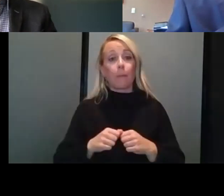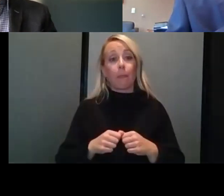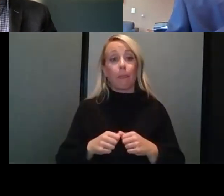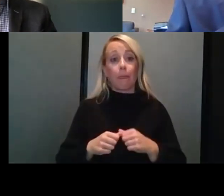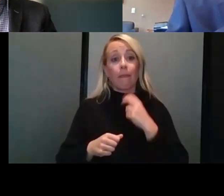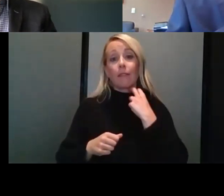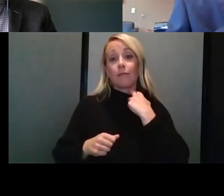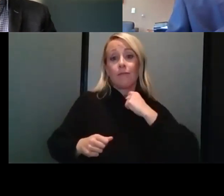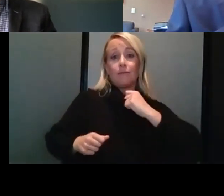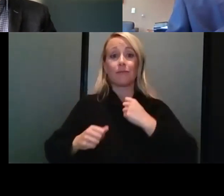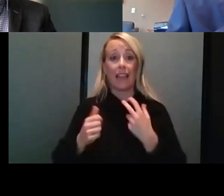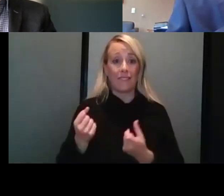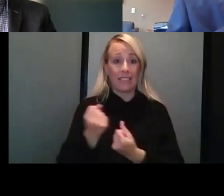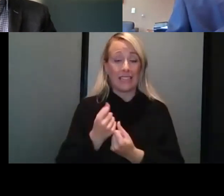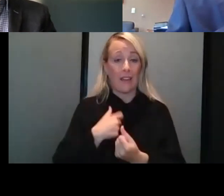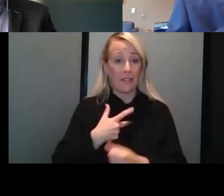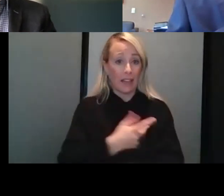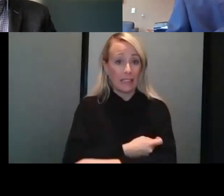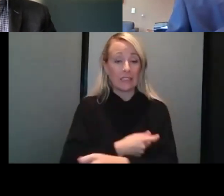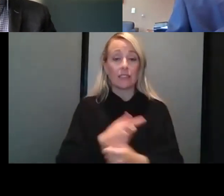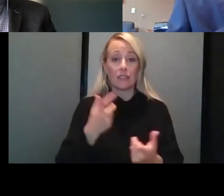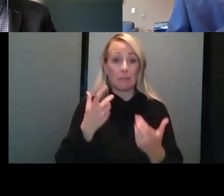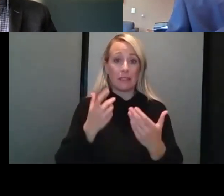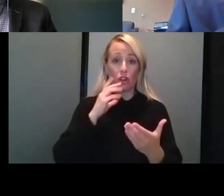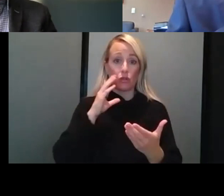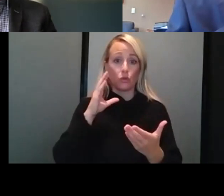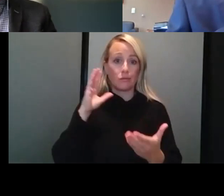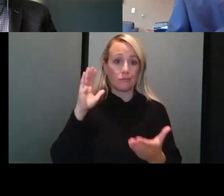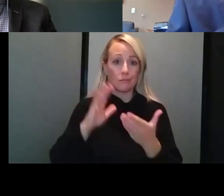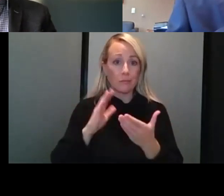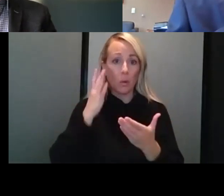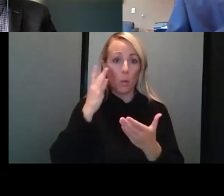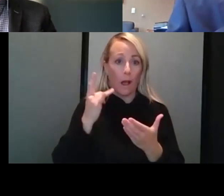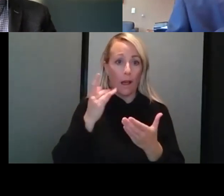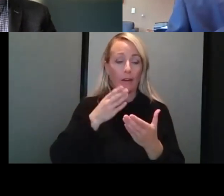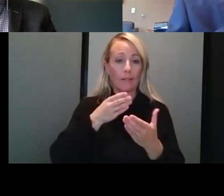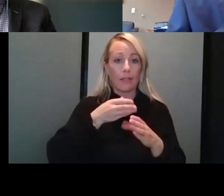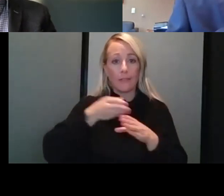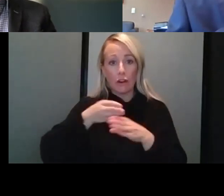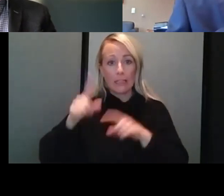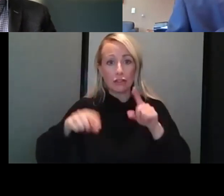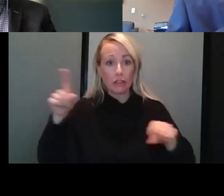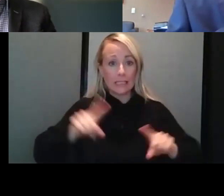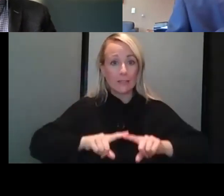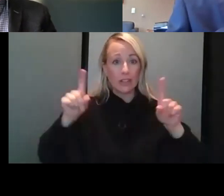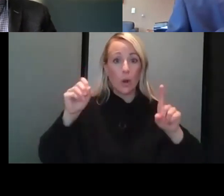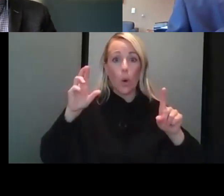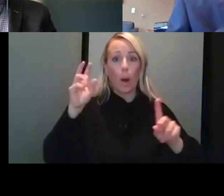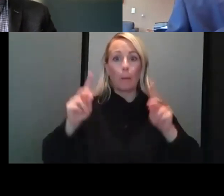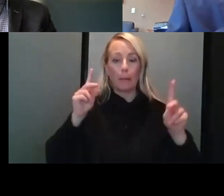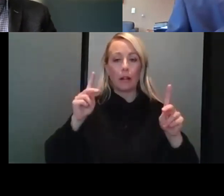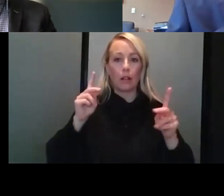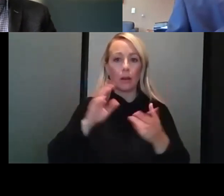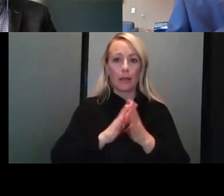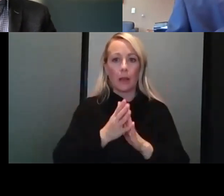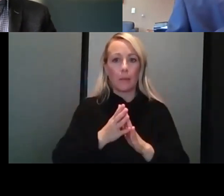vaccines may start to drop, either because the variants are different or because a lot of people are getting further and further away